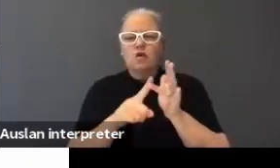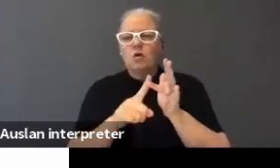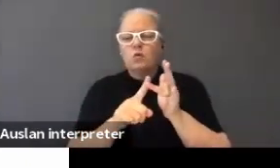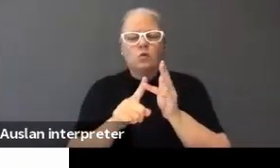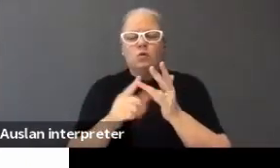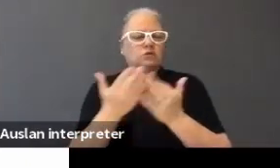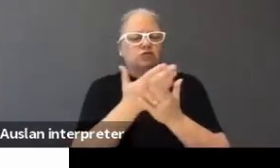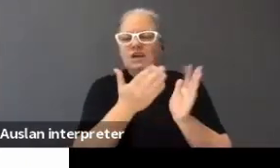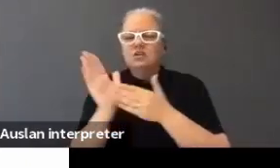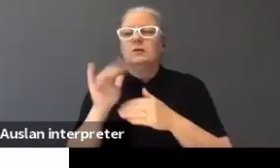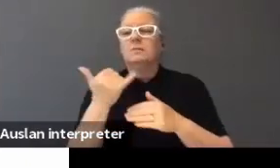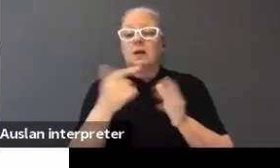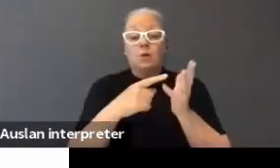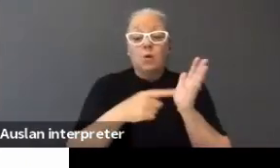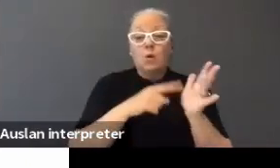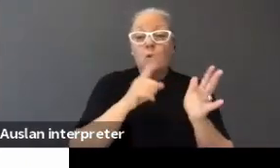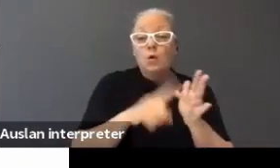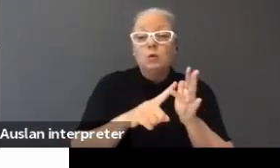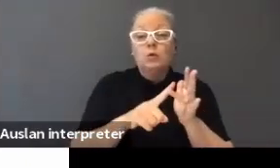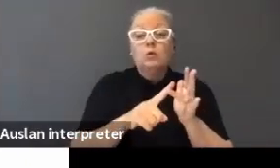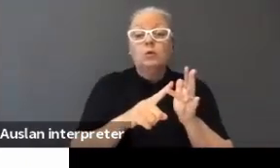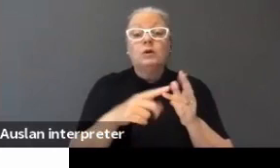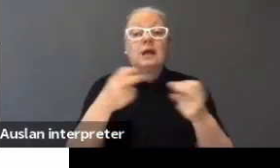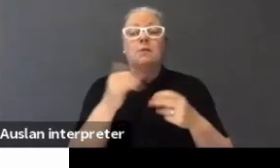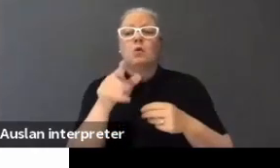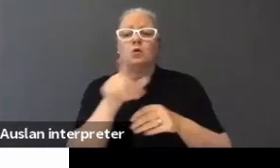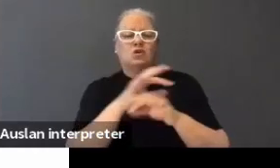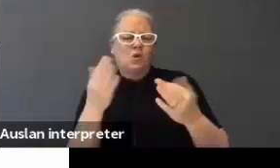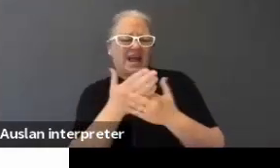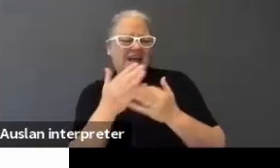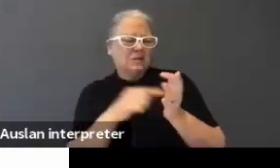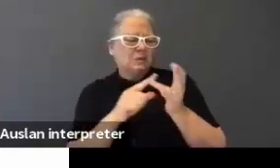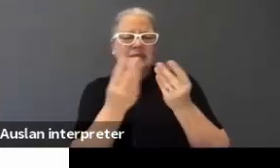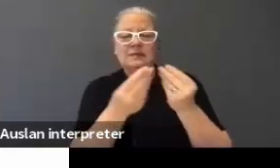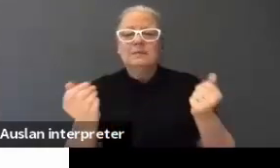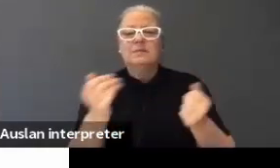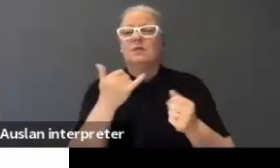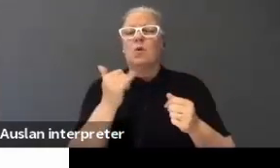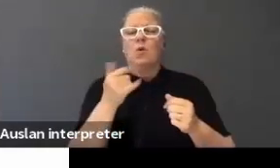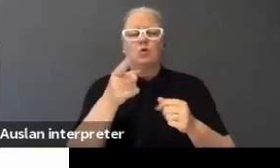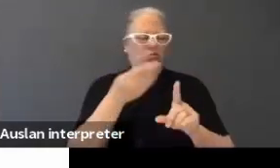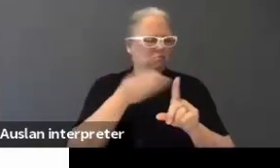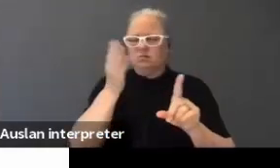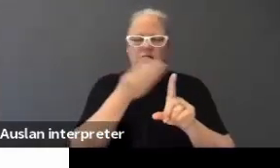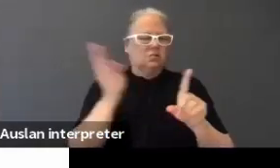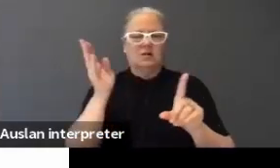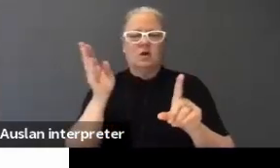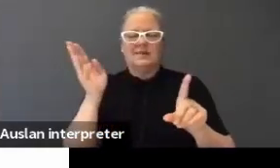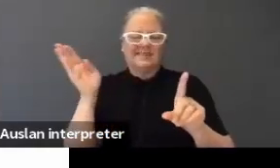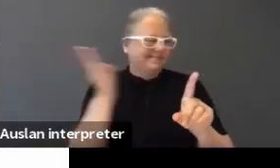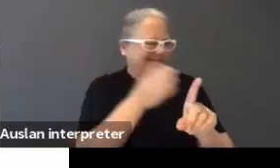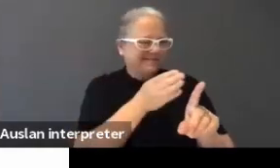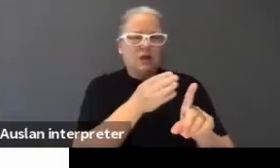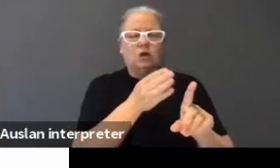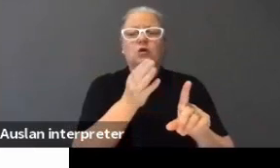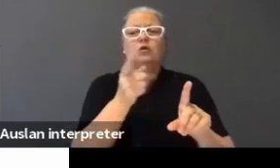whether it's auto captions or you don't have access to something or, you know, you're distracted and you've got to come back. You've lost